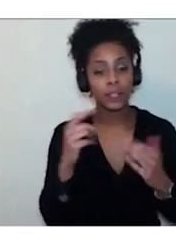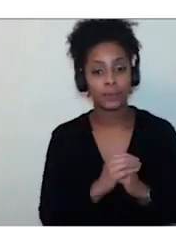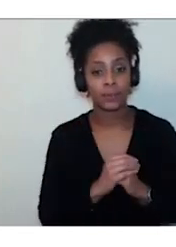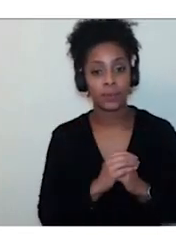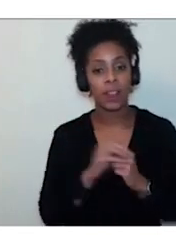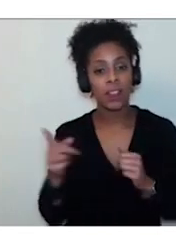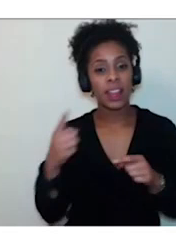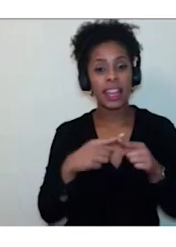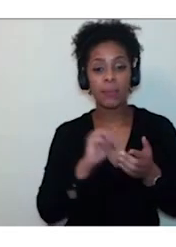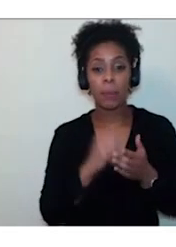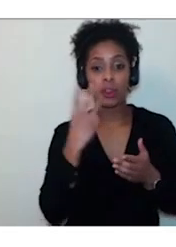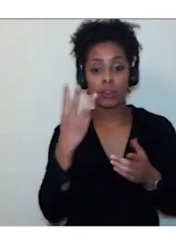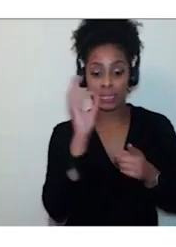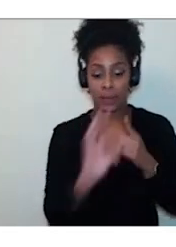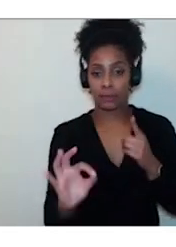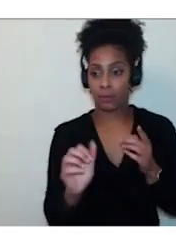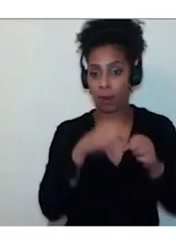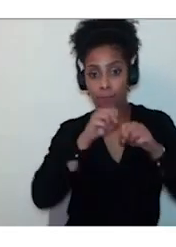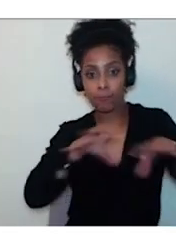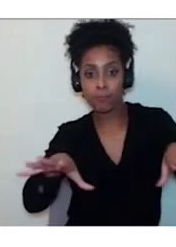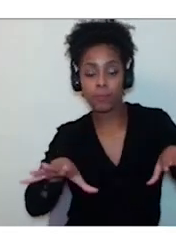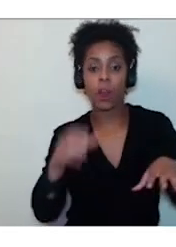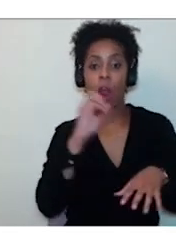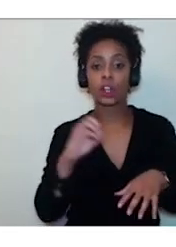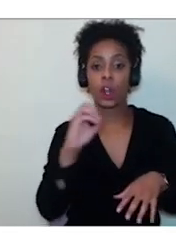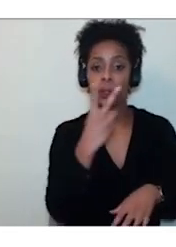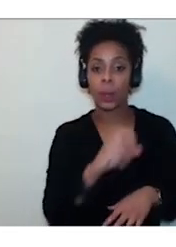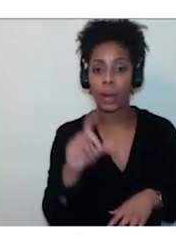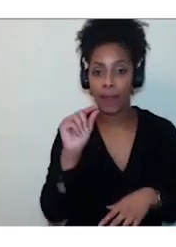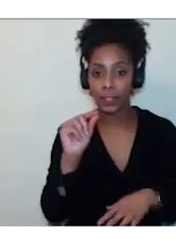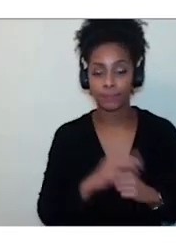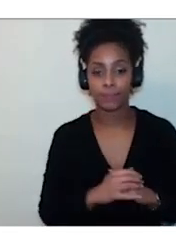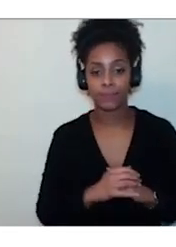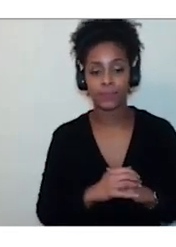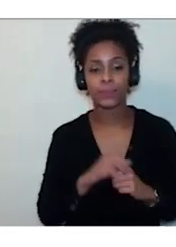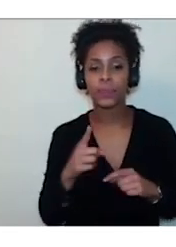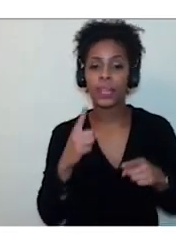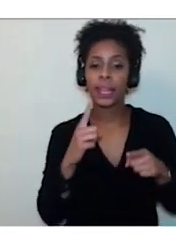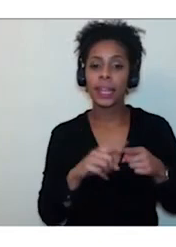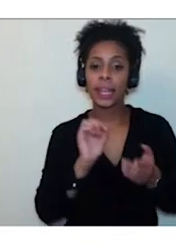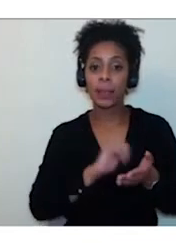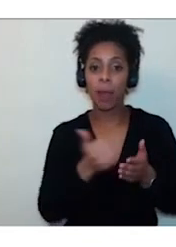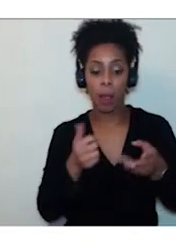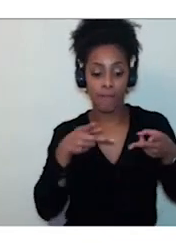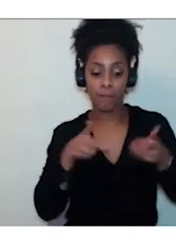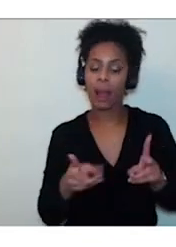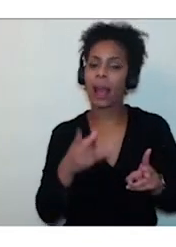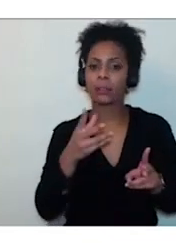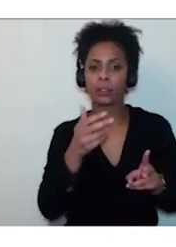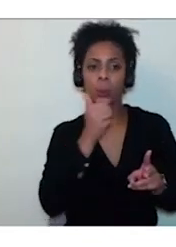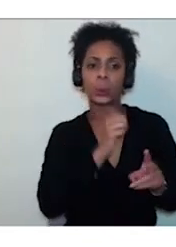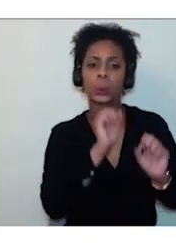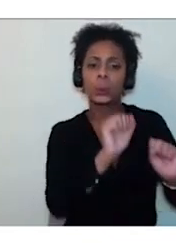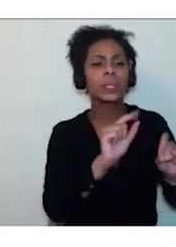effective in October 2011. The EPUB format is based on many open standards, including the